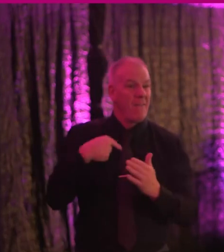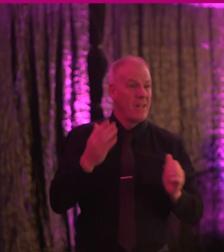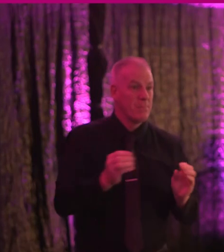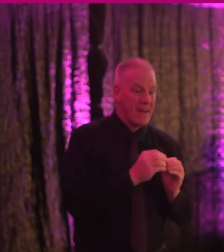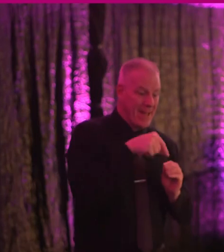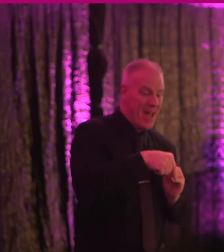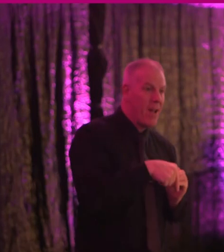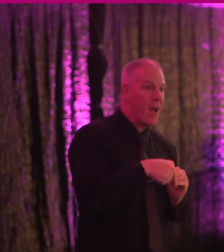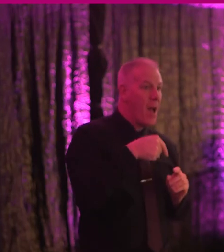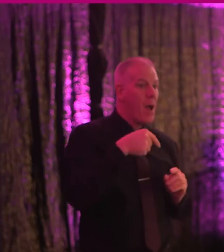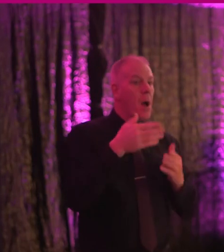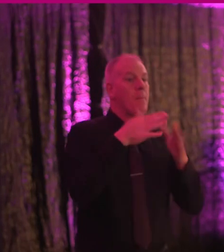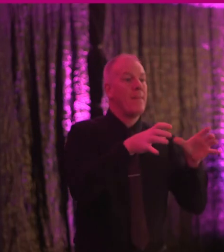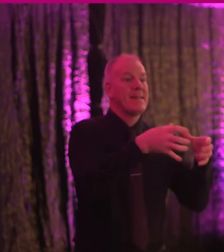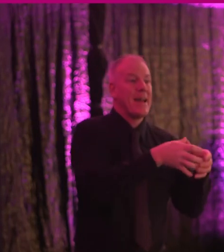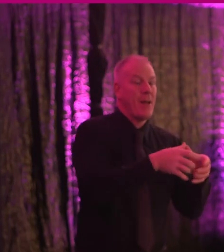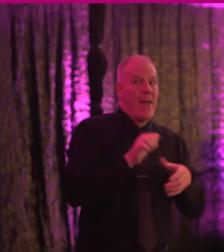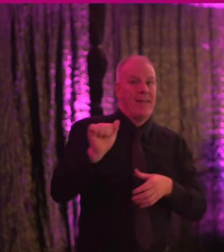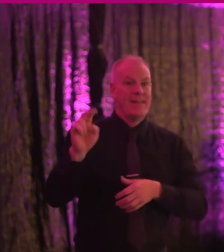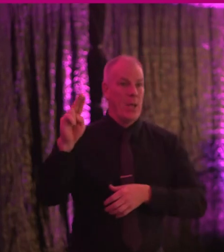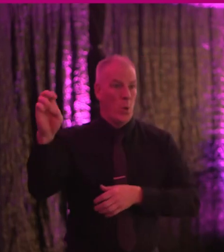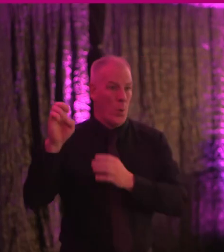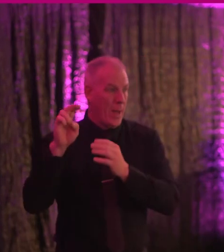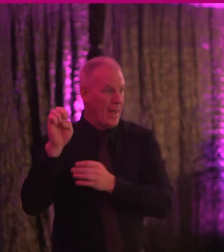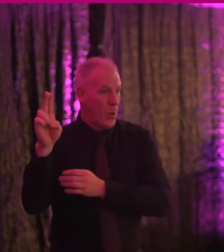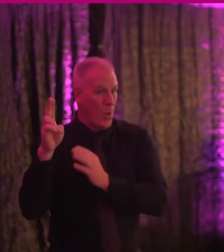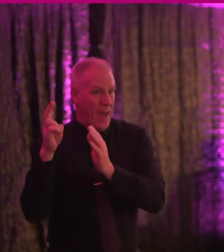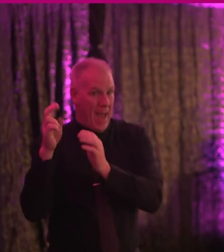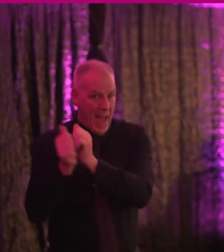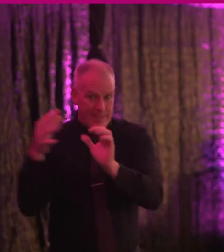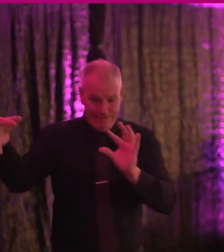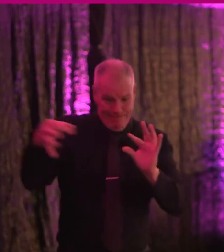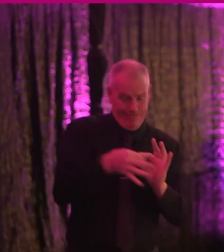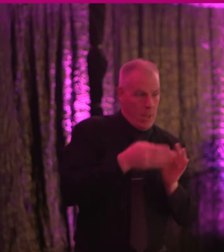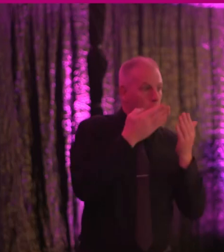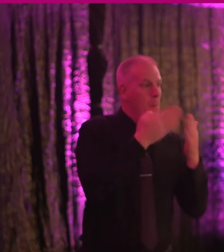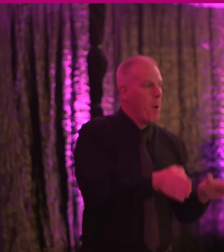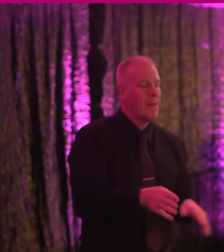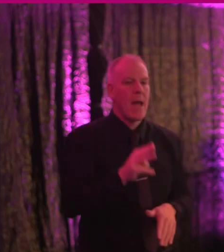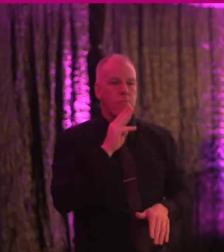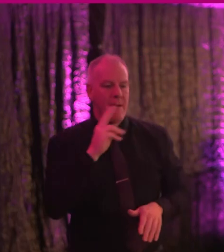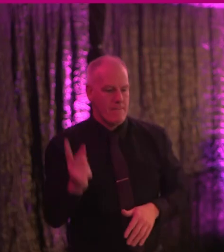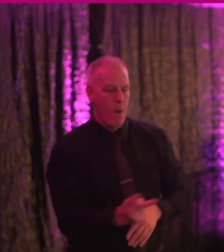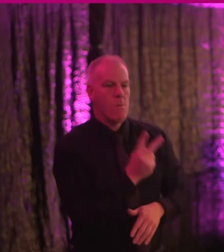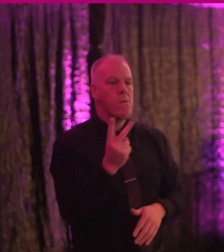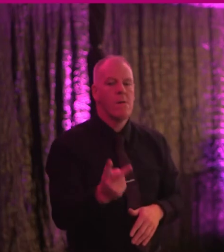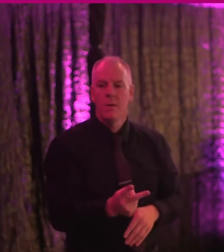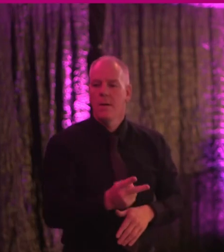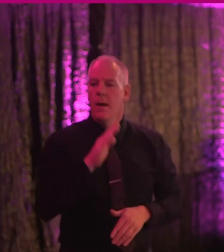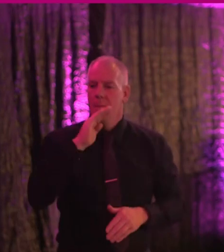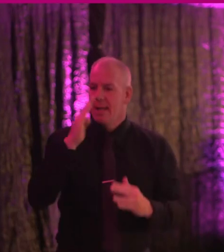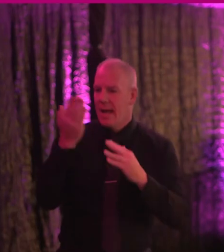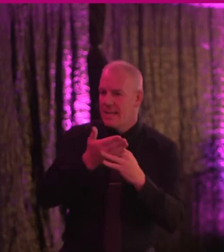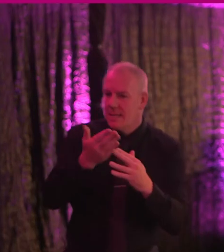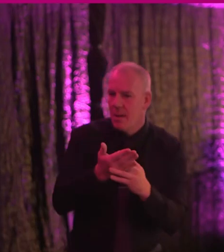that only apply to the public sector, this applies to both public and private sectors. It will ensure the accessibility